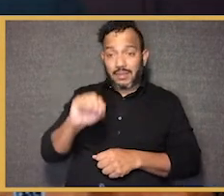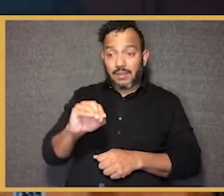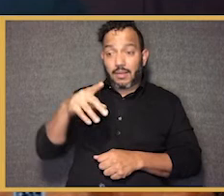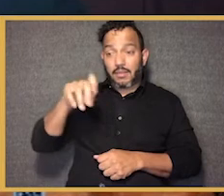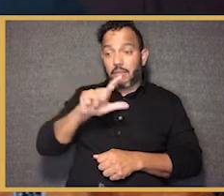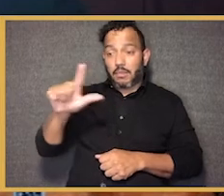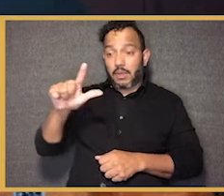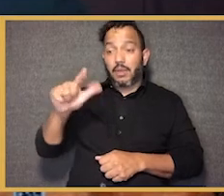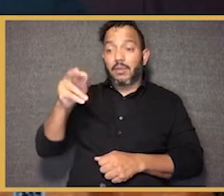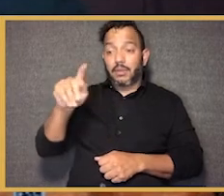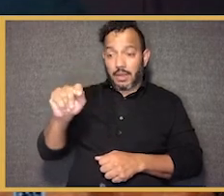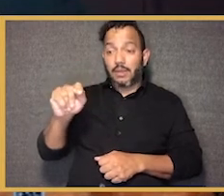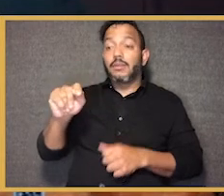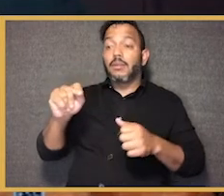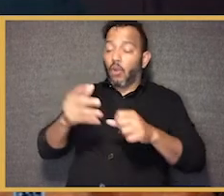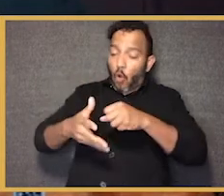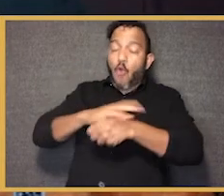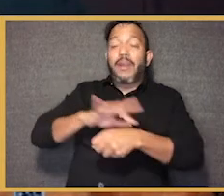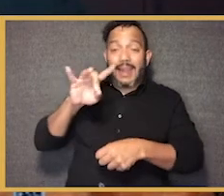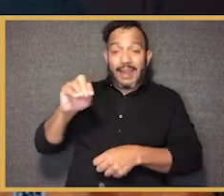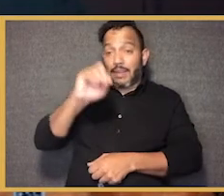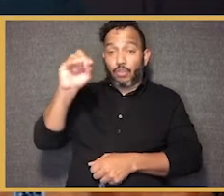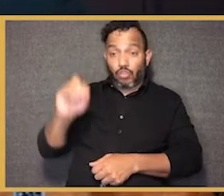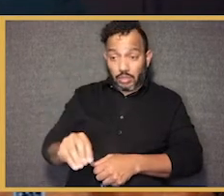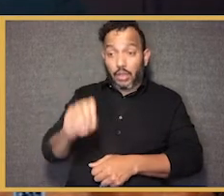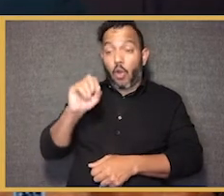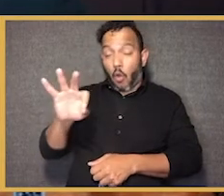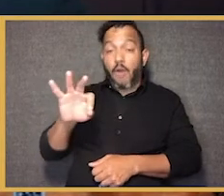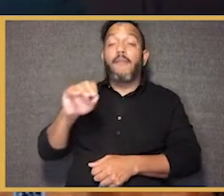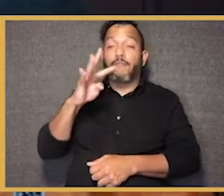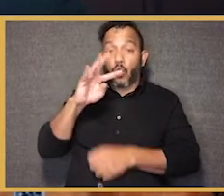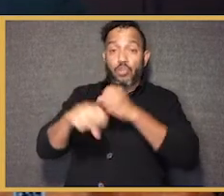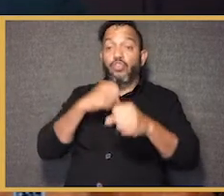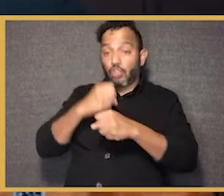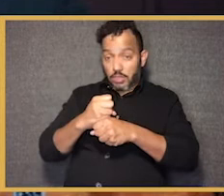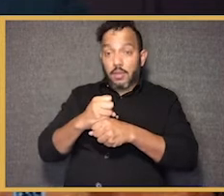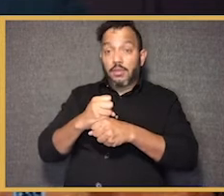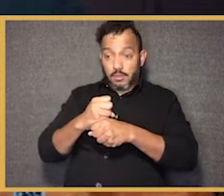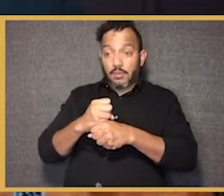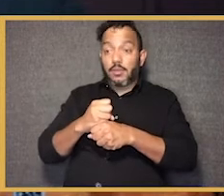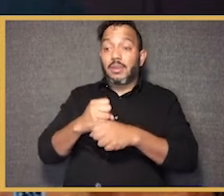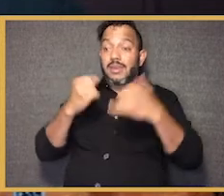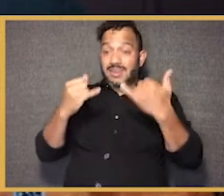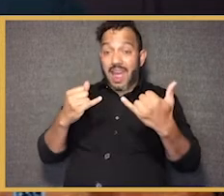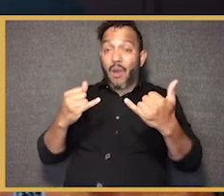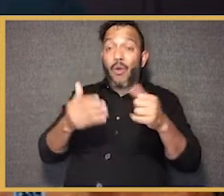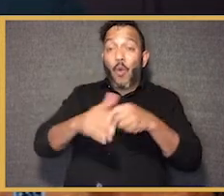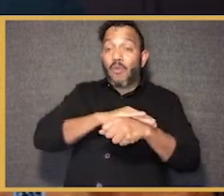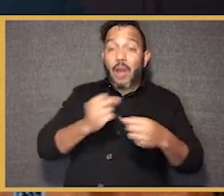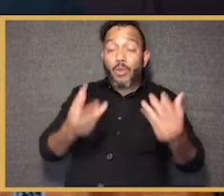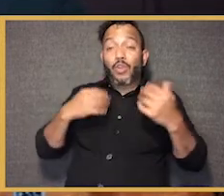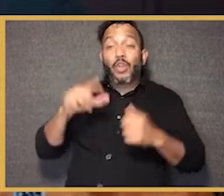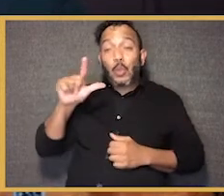1980, Pell Grants accounted for nearly 80% of the cost of public four-year colleges. Today, it's down